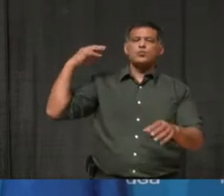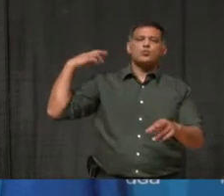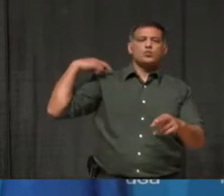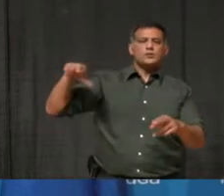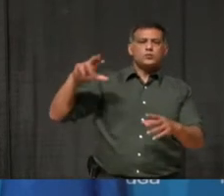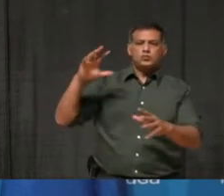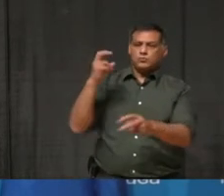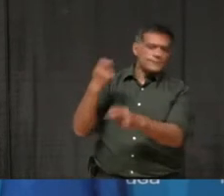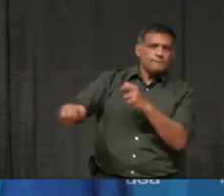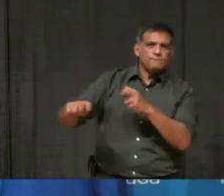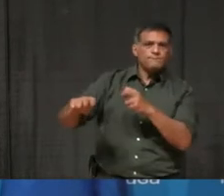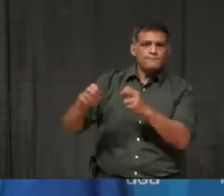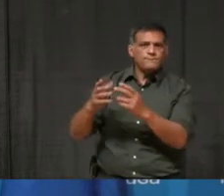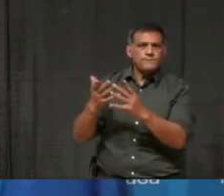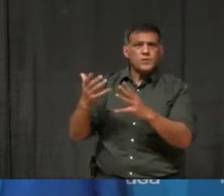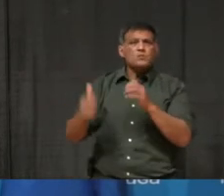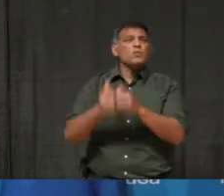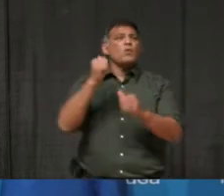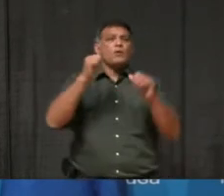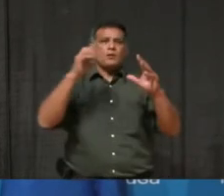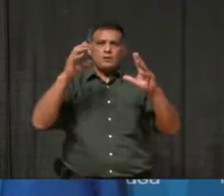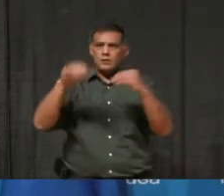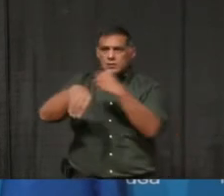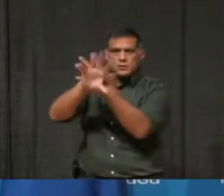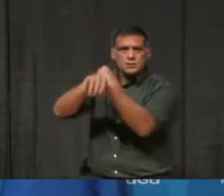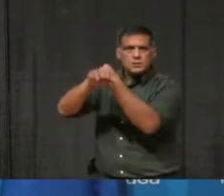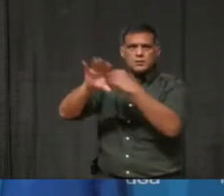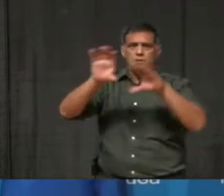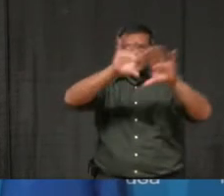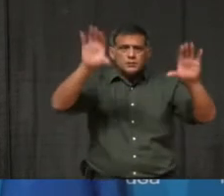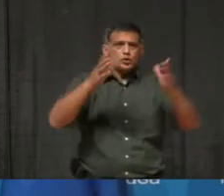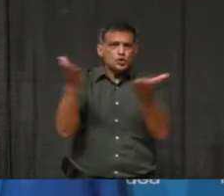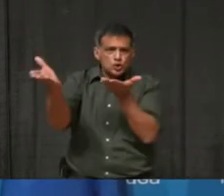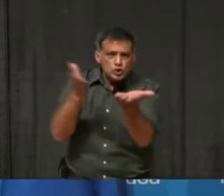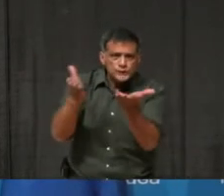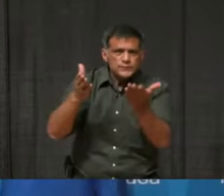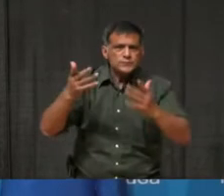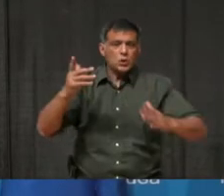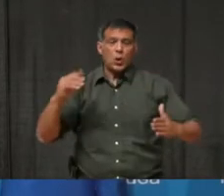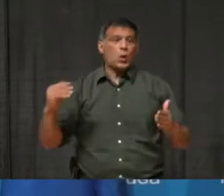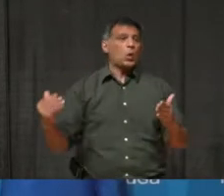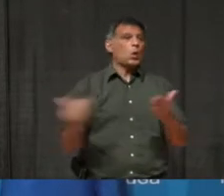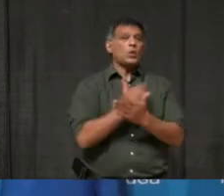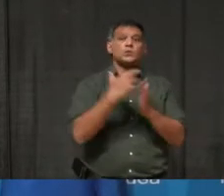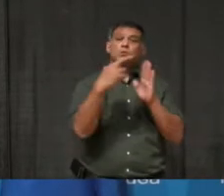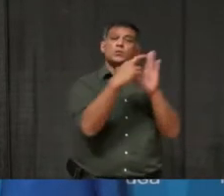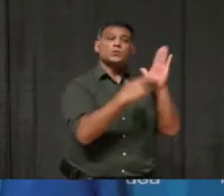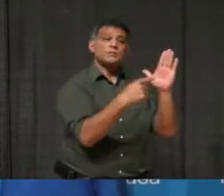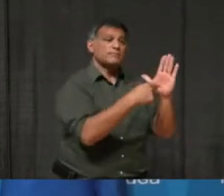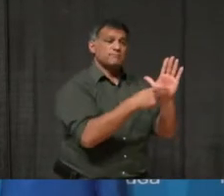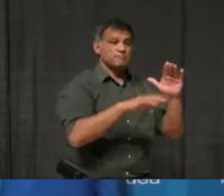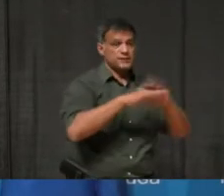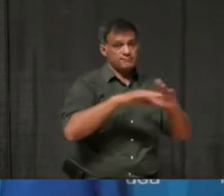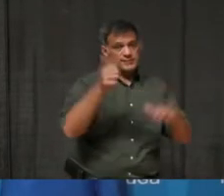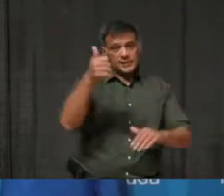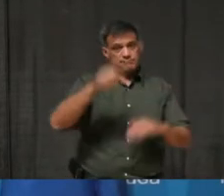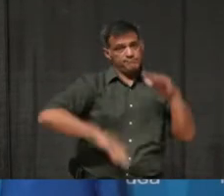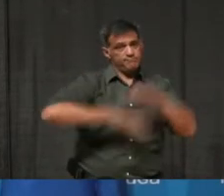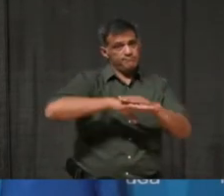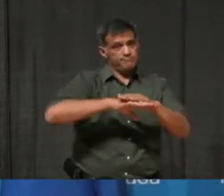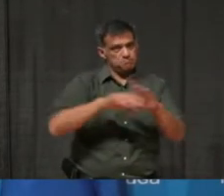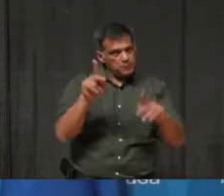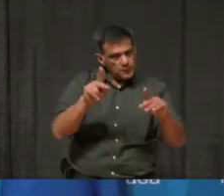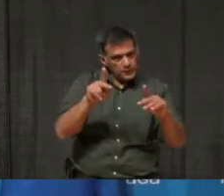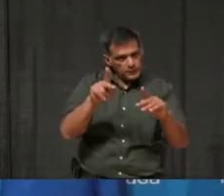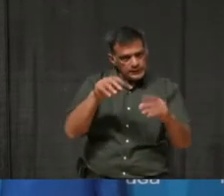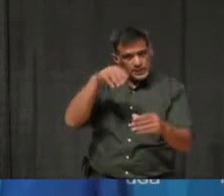had to move to virtual services, as the new rules only permit a maximum of 10 people for any indoor religious